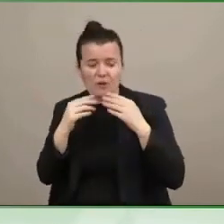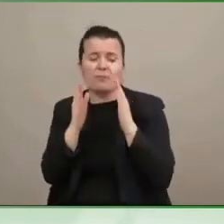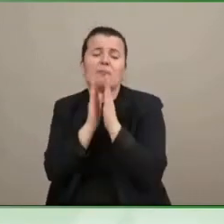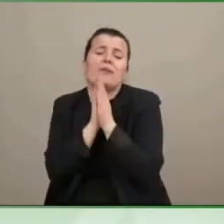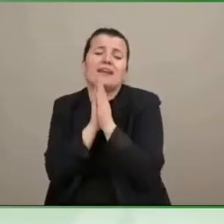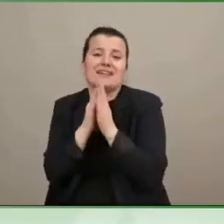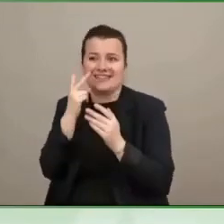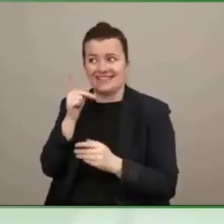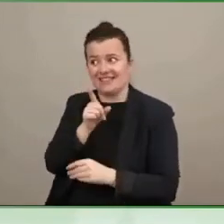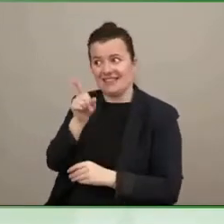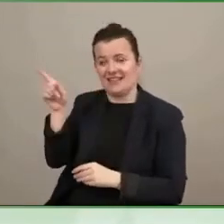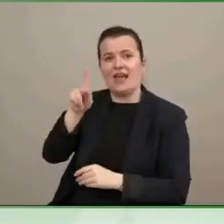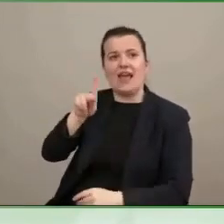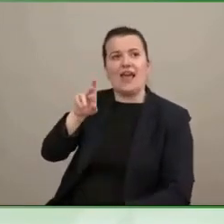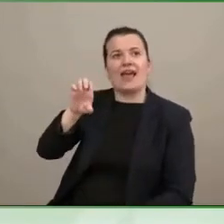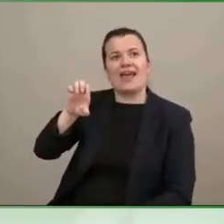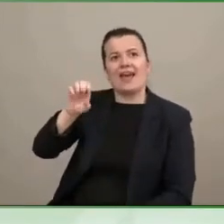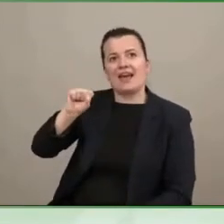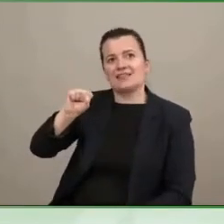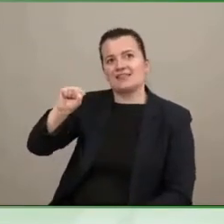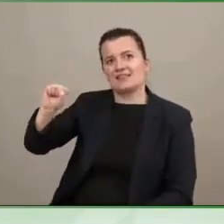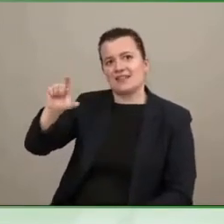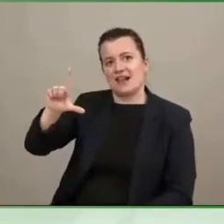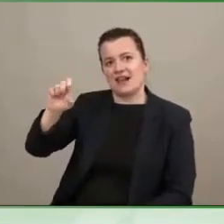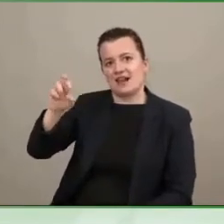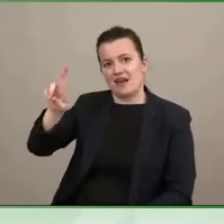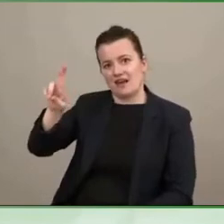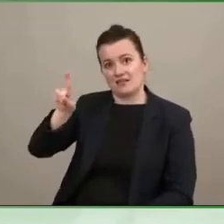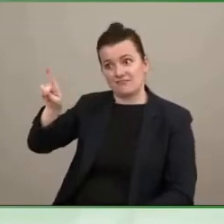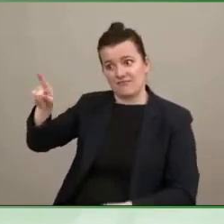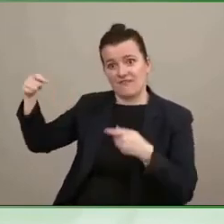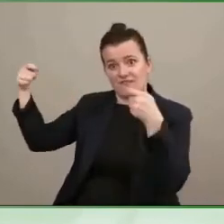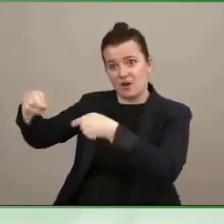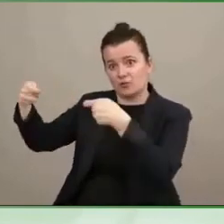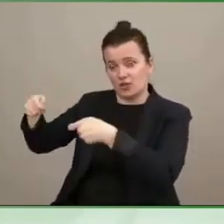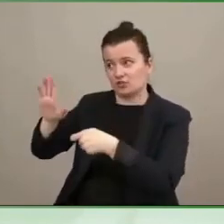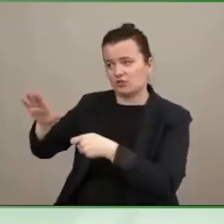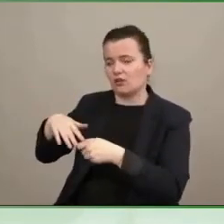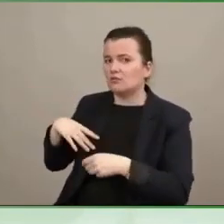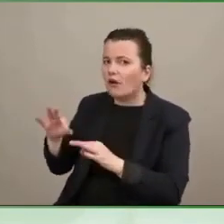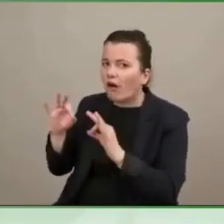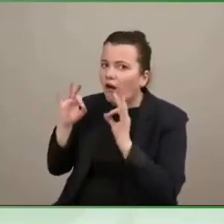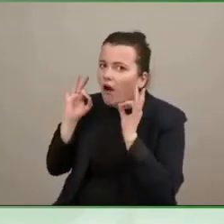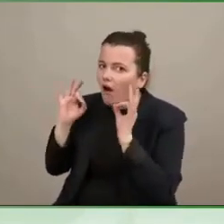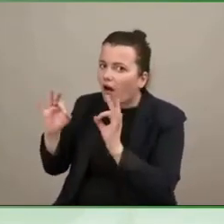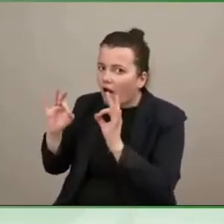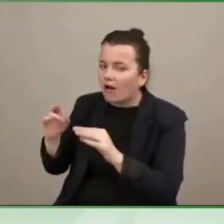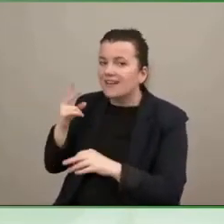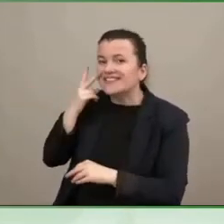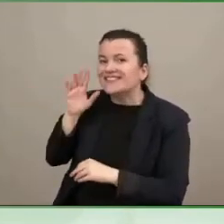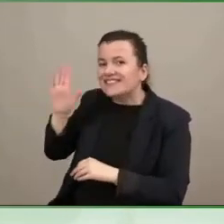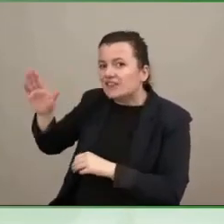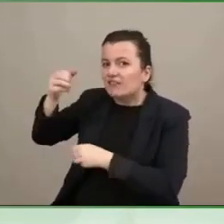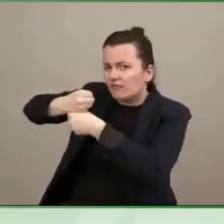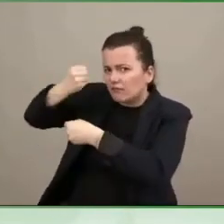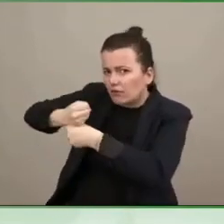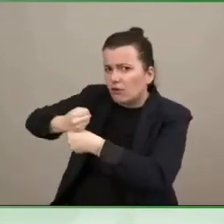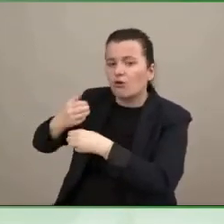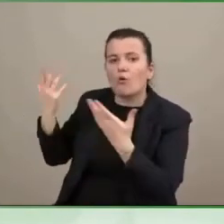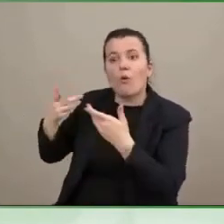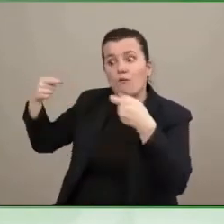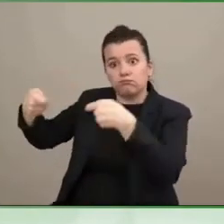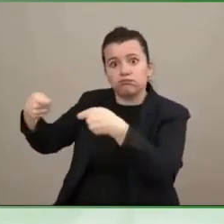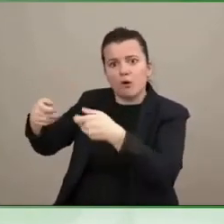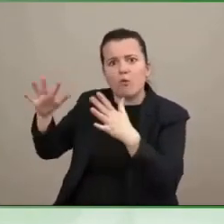Foundation. It's really fascinating. And you'll find out more about what Elaine does there and what the foundation does there. But